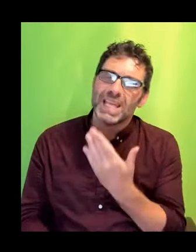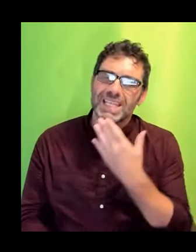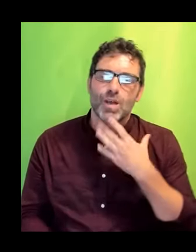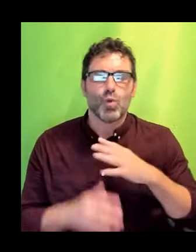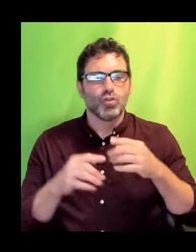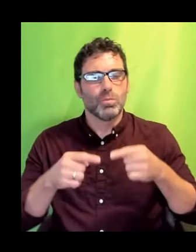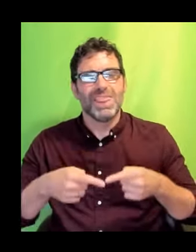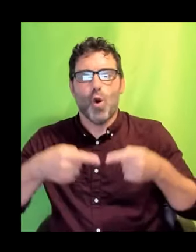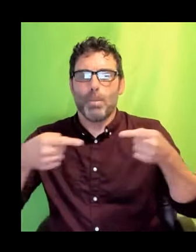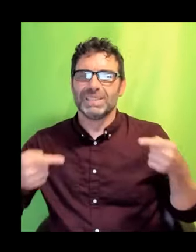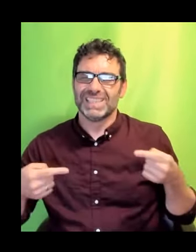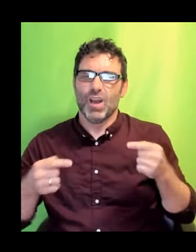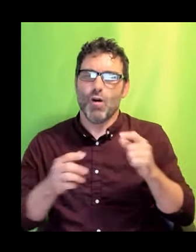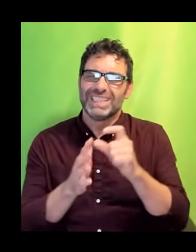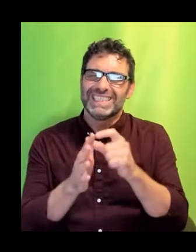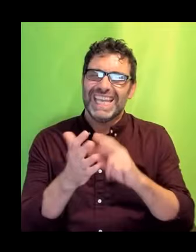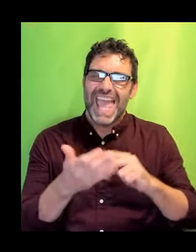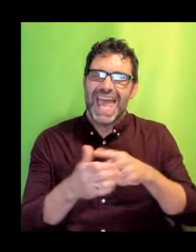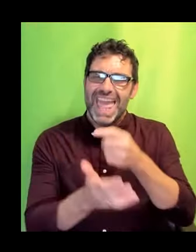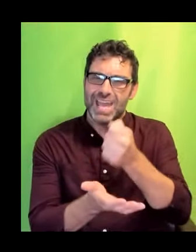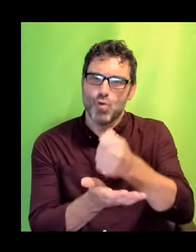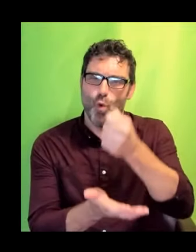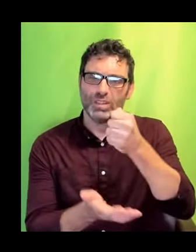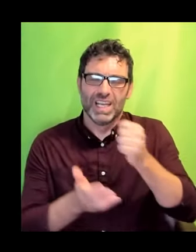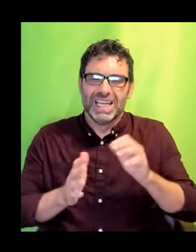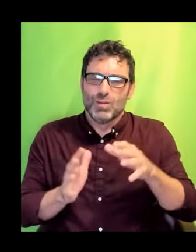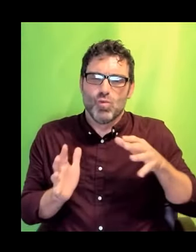order, the opposite of a patient you give a quiet death.